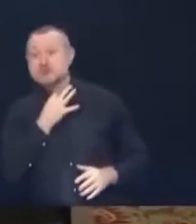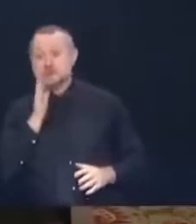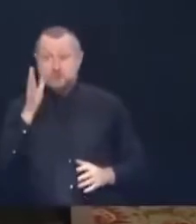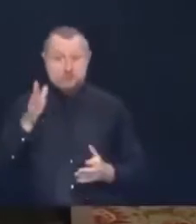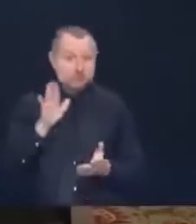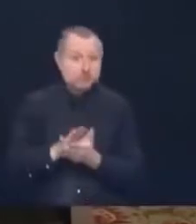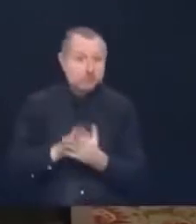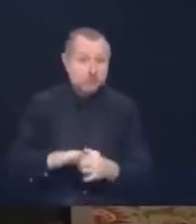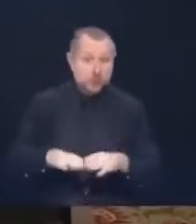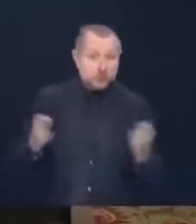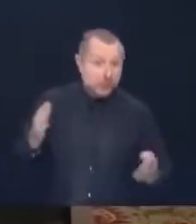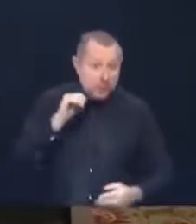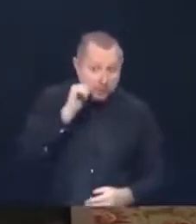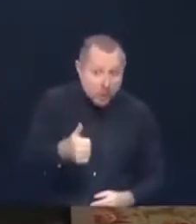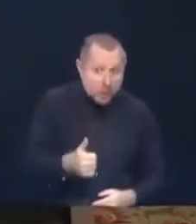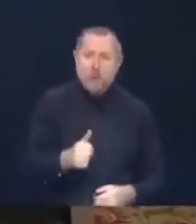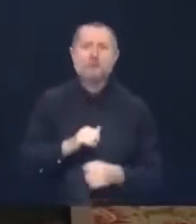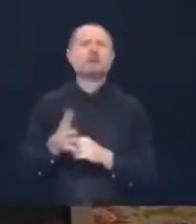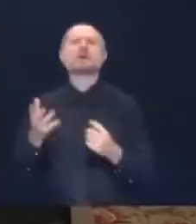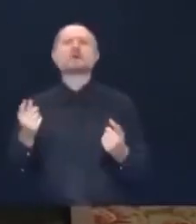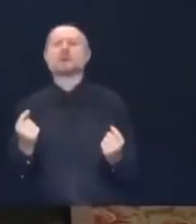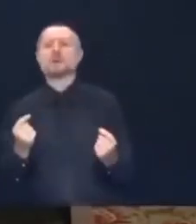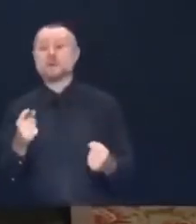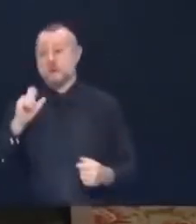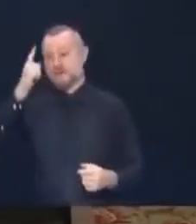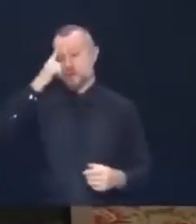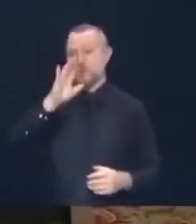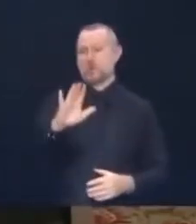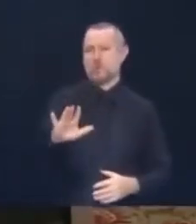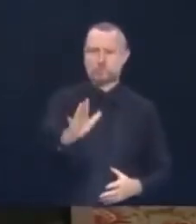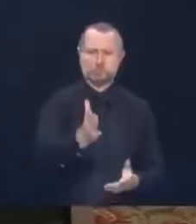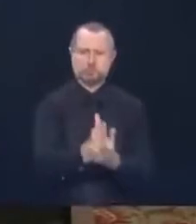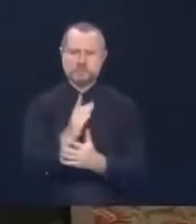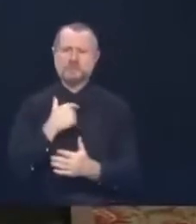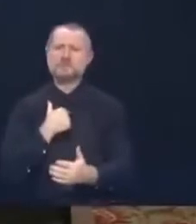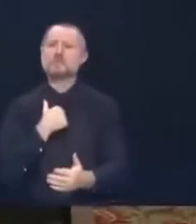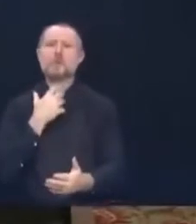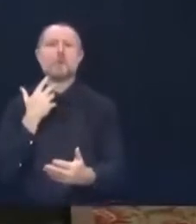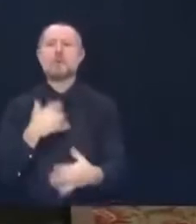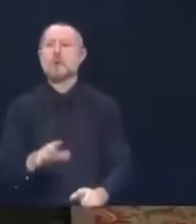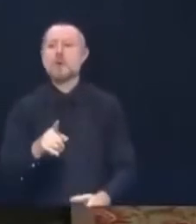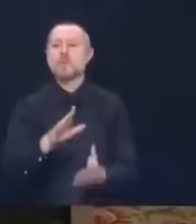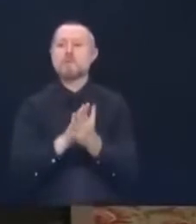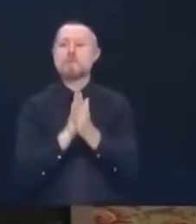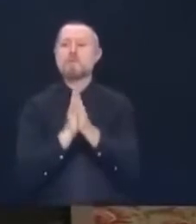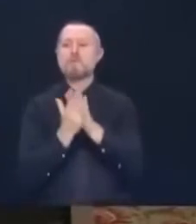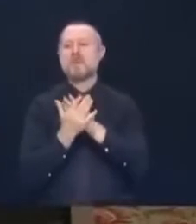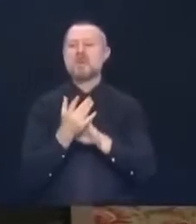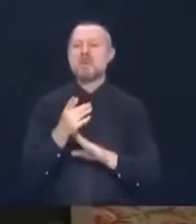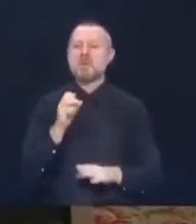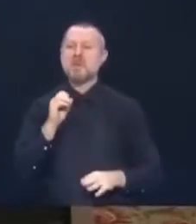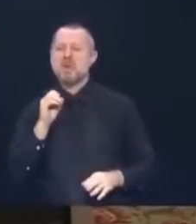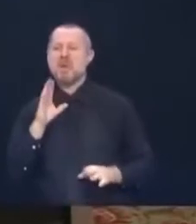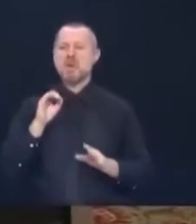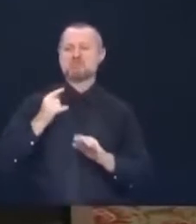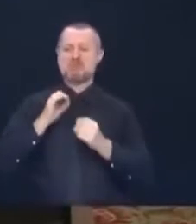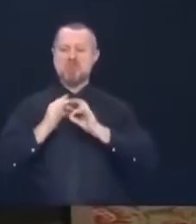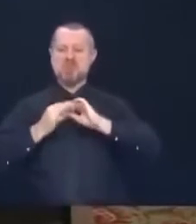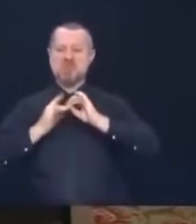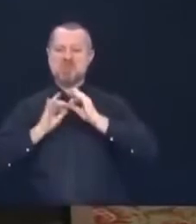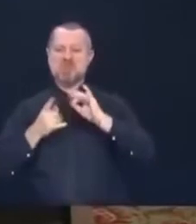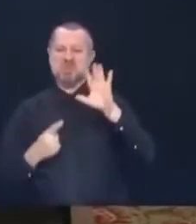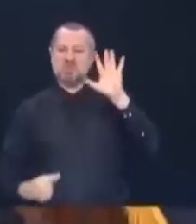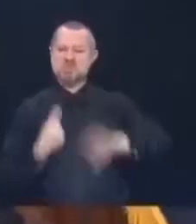City? All right. First of all, let's try not to be obnoxious and offensive in your tone.